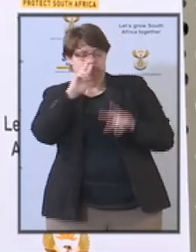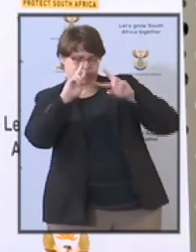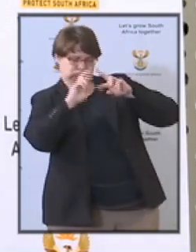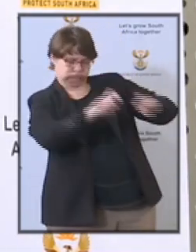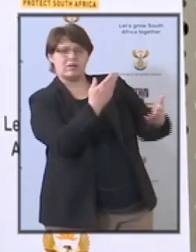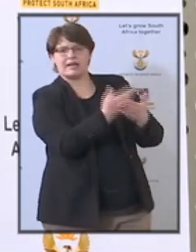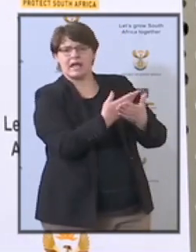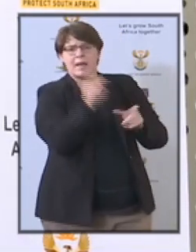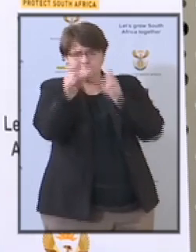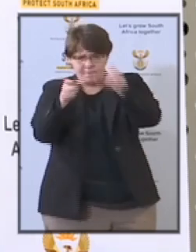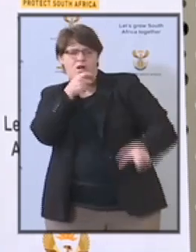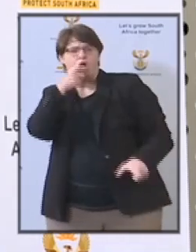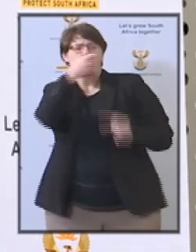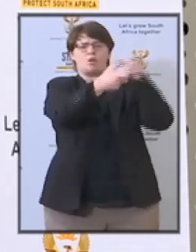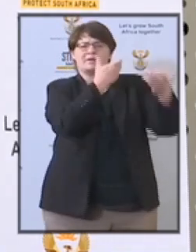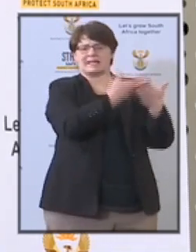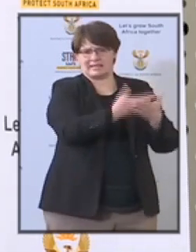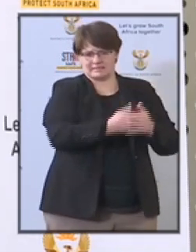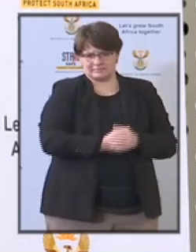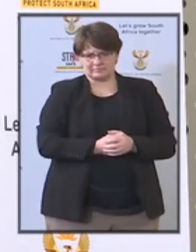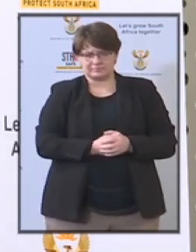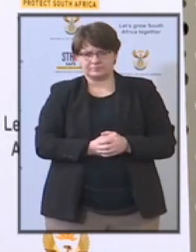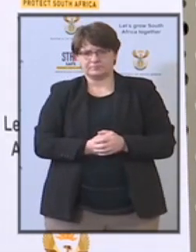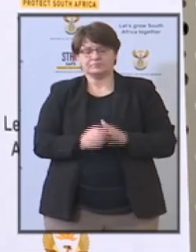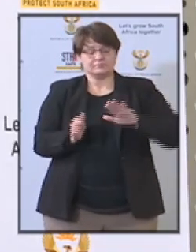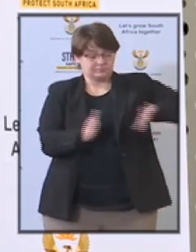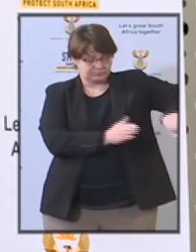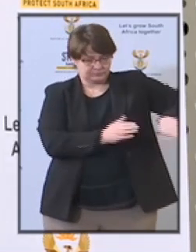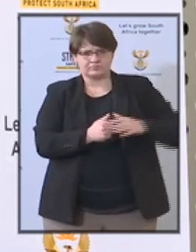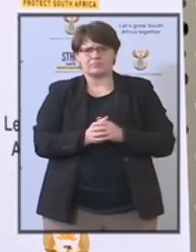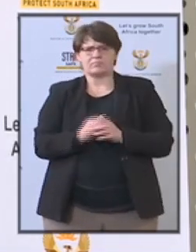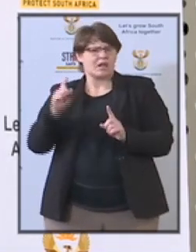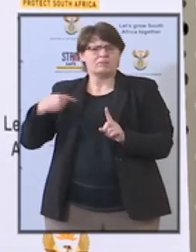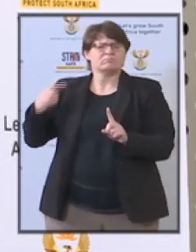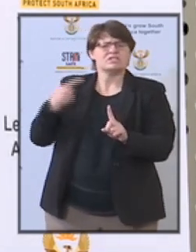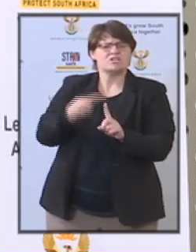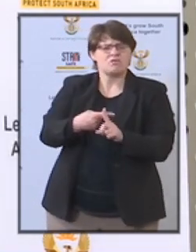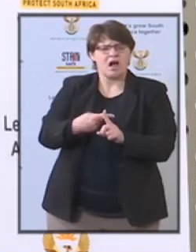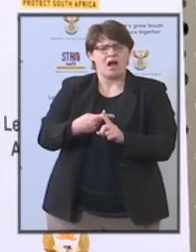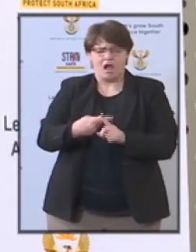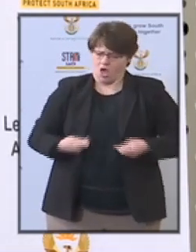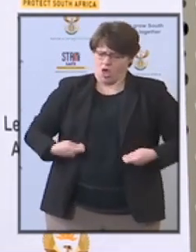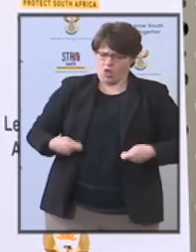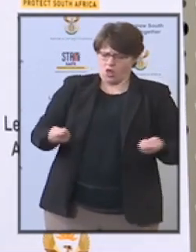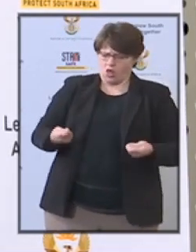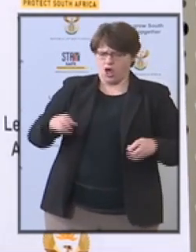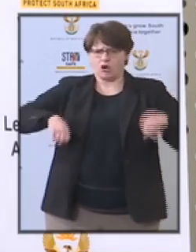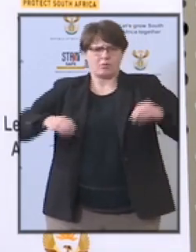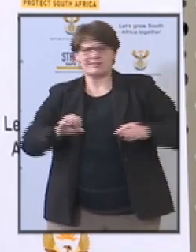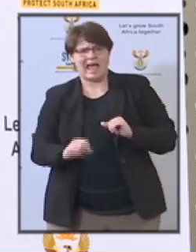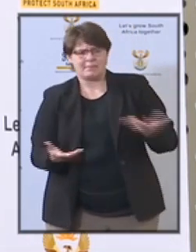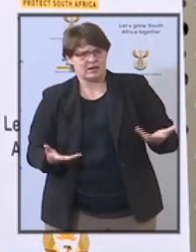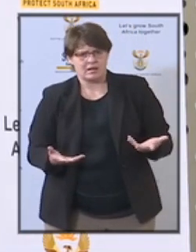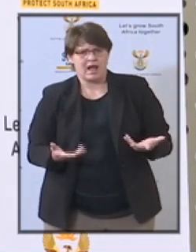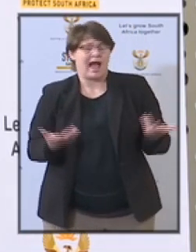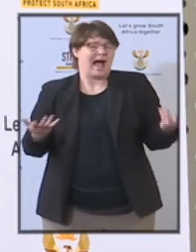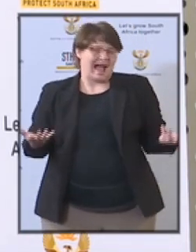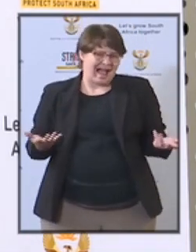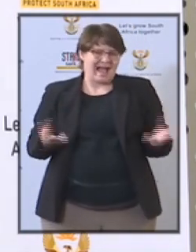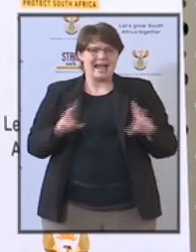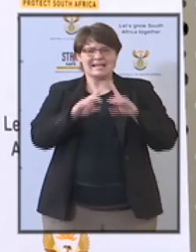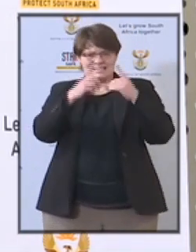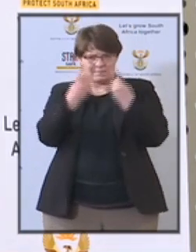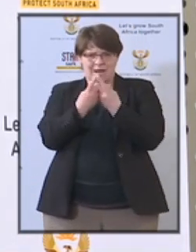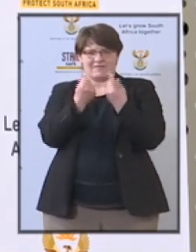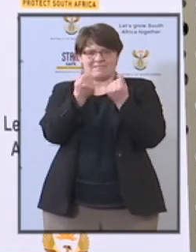of our knowledge how much has now been spent up to so far uh in this regard will want to leave that to the department of